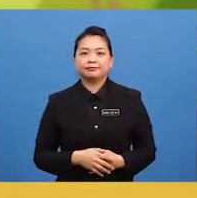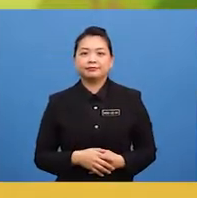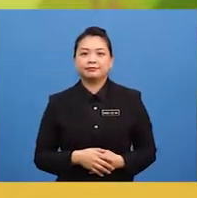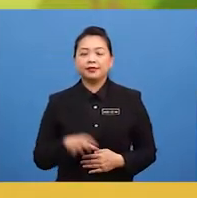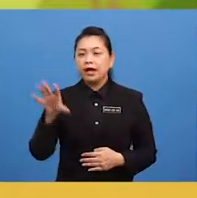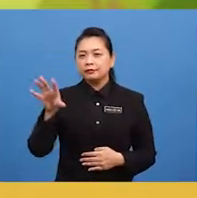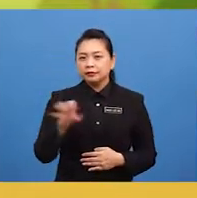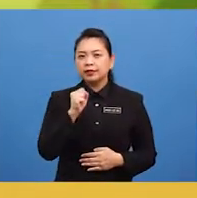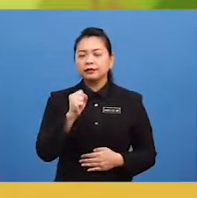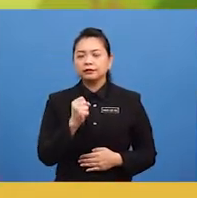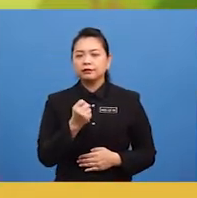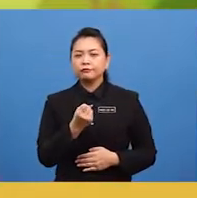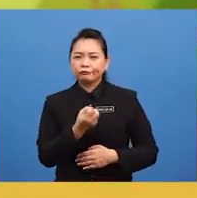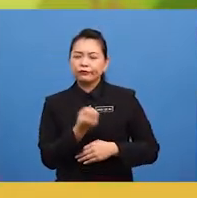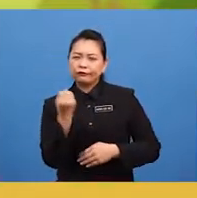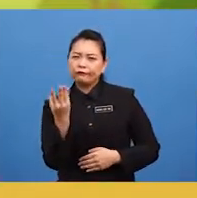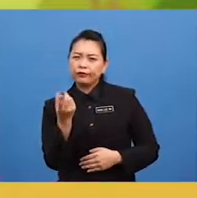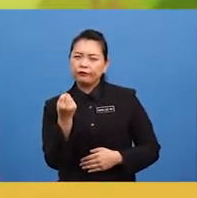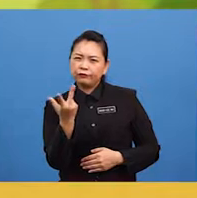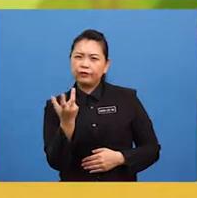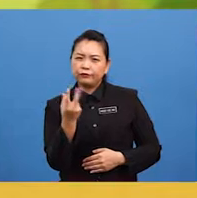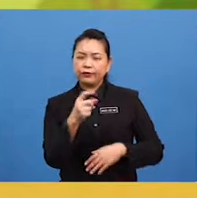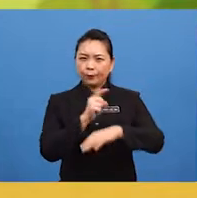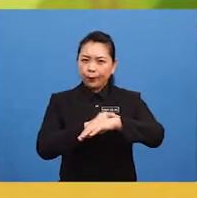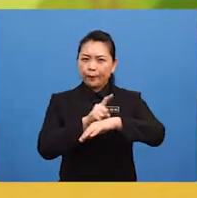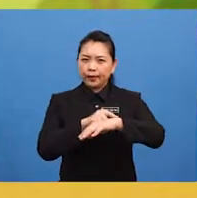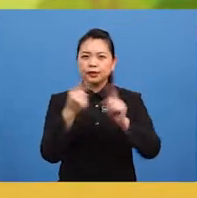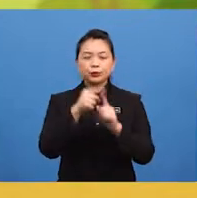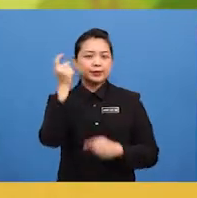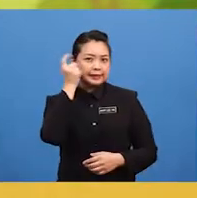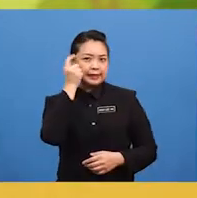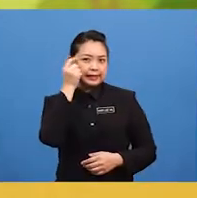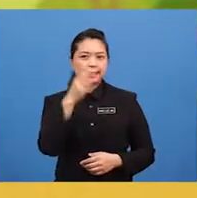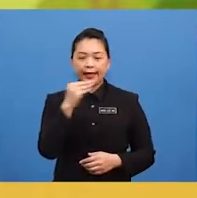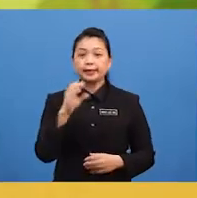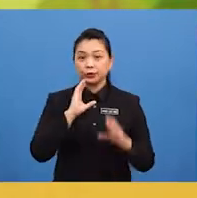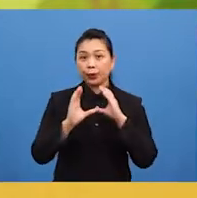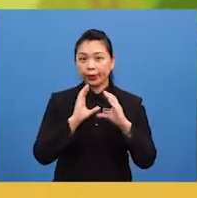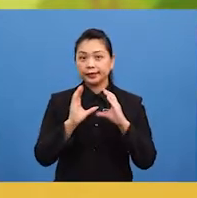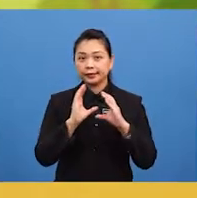take a few moments to think and talk